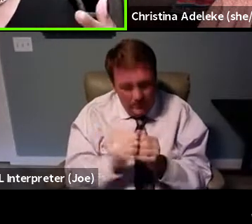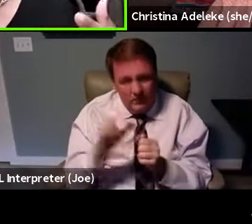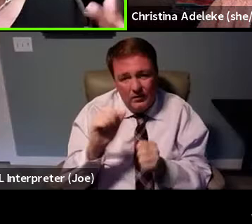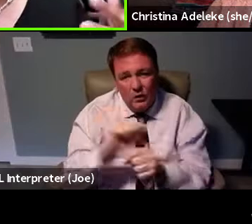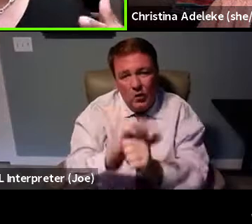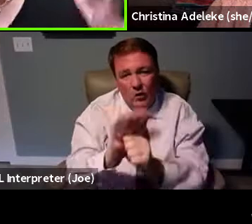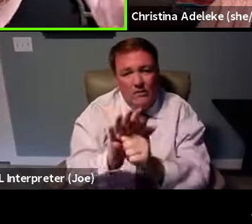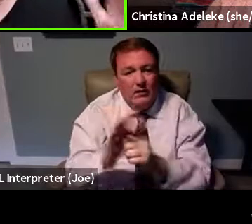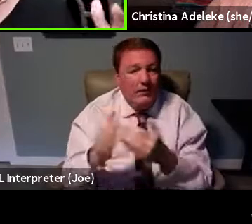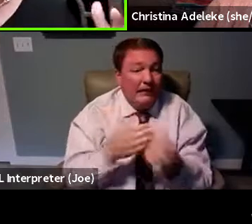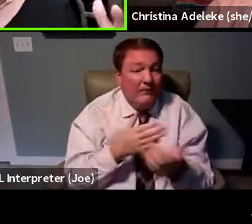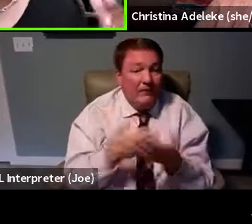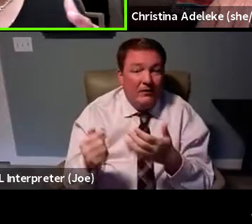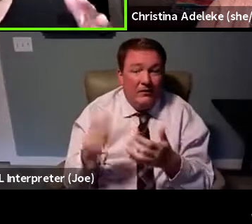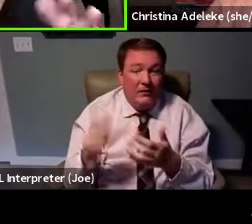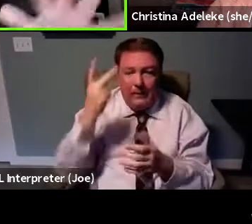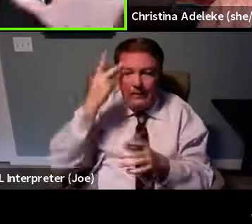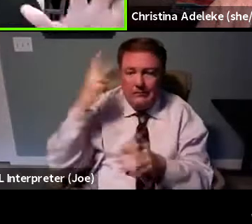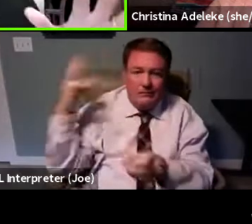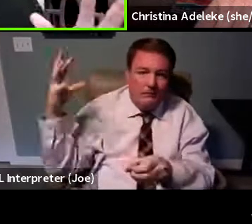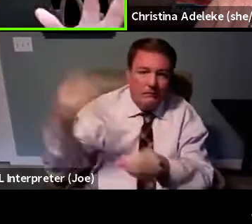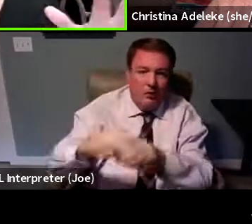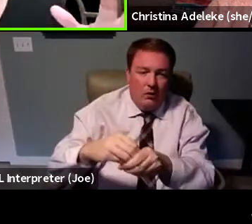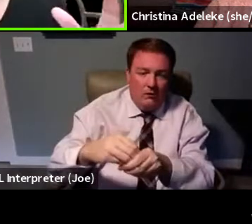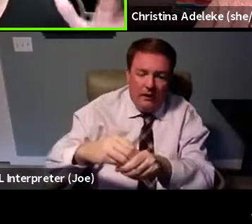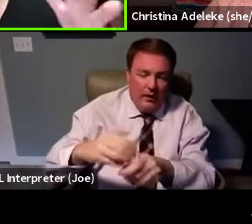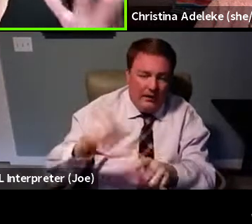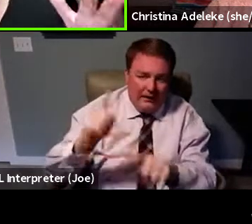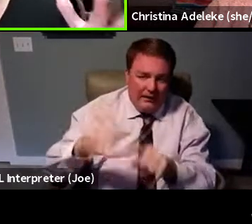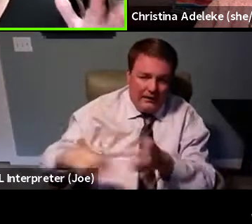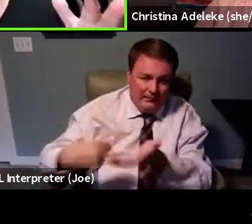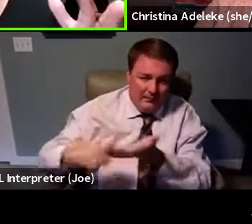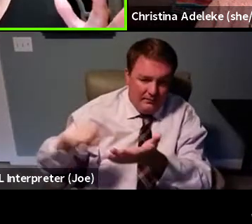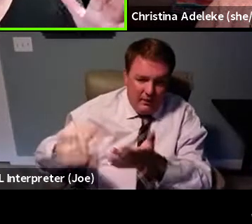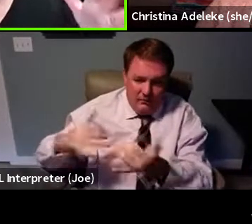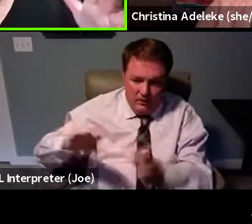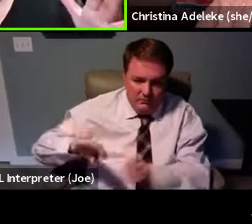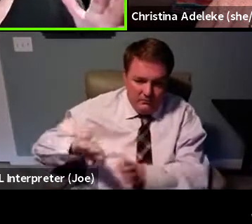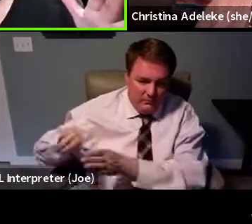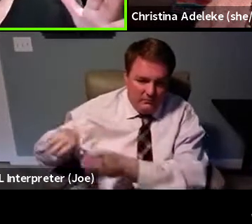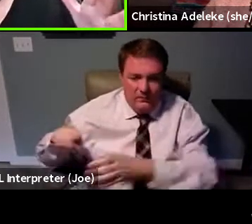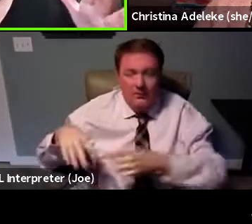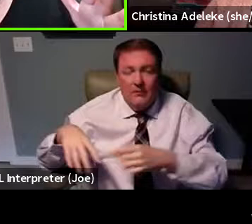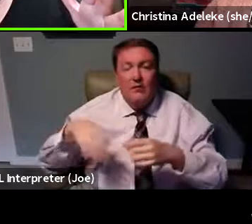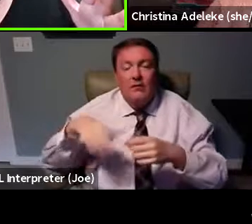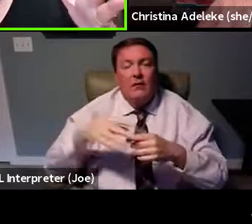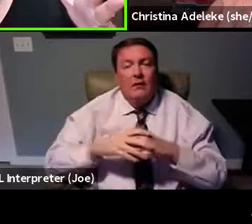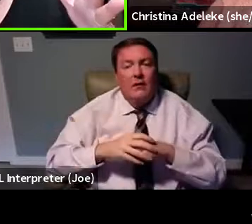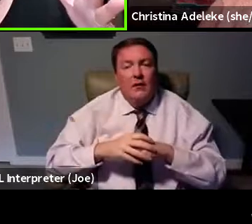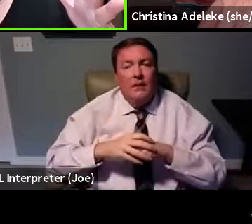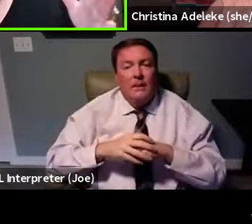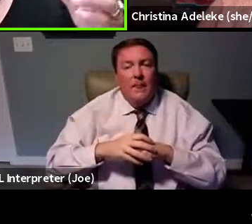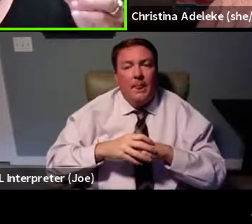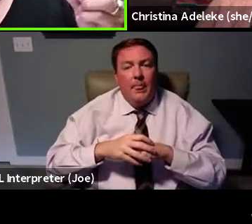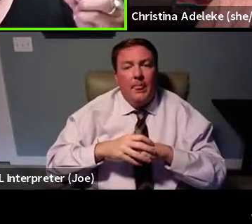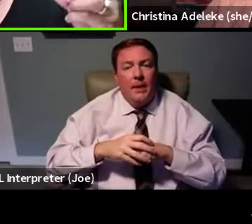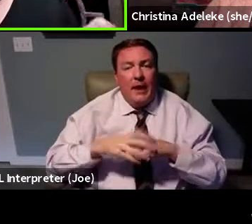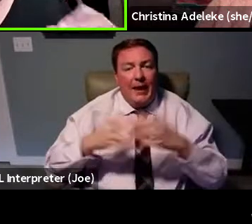politicized. I won't go there, because I'm just not going to go there. But in terms of just, you know,